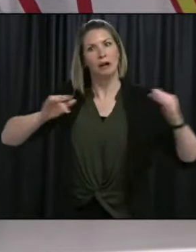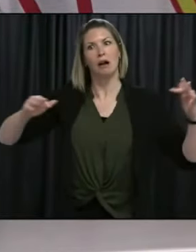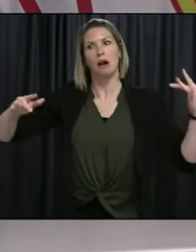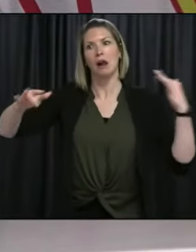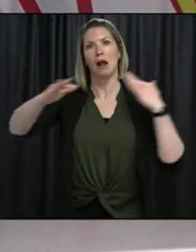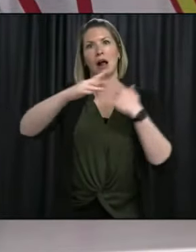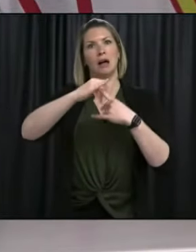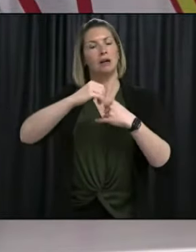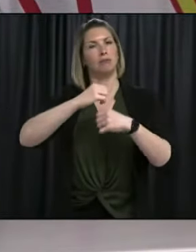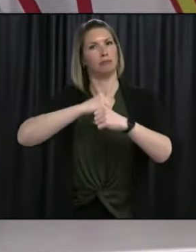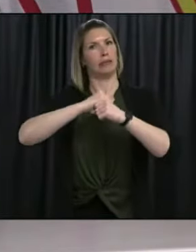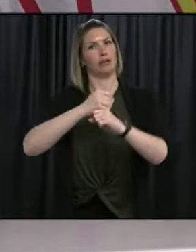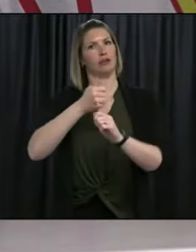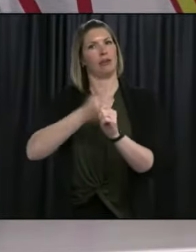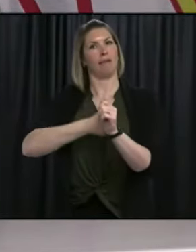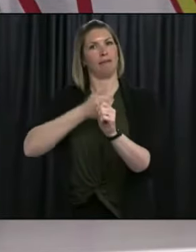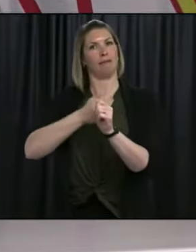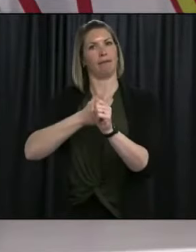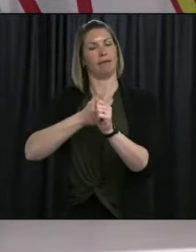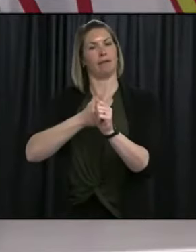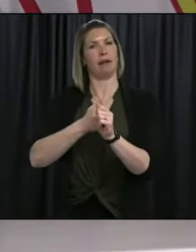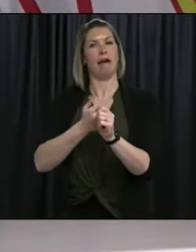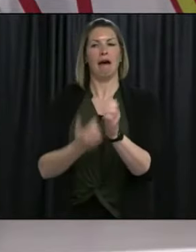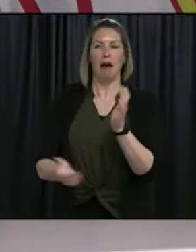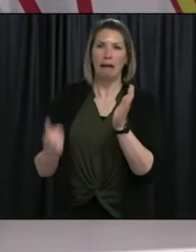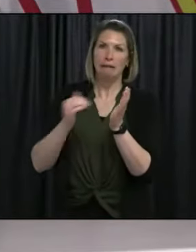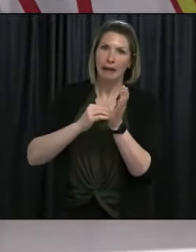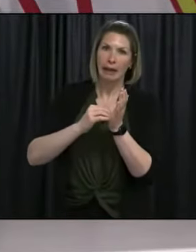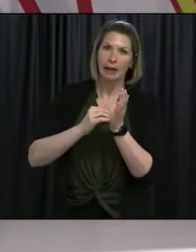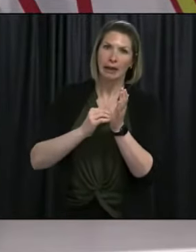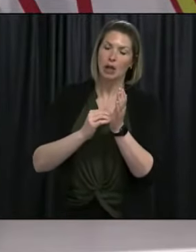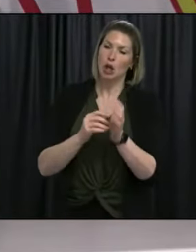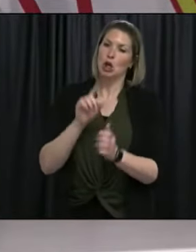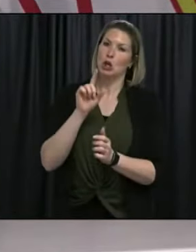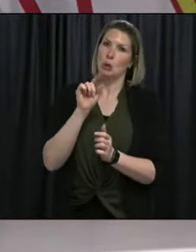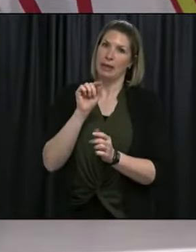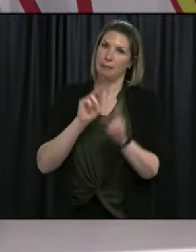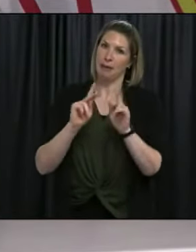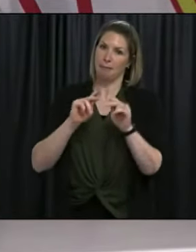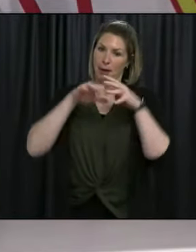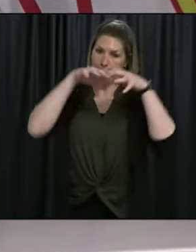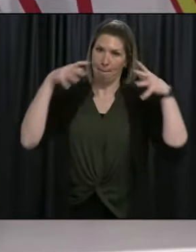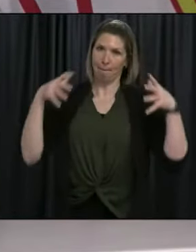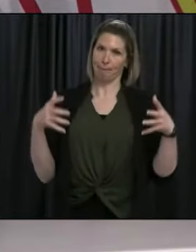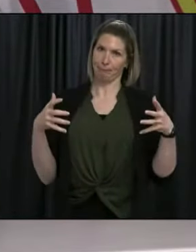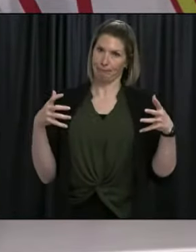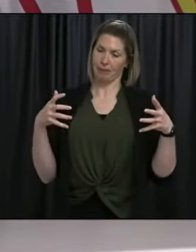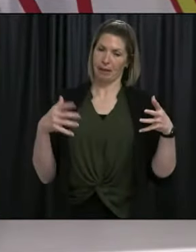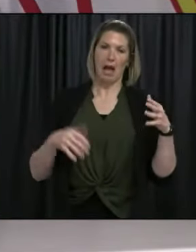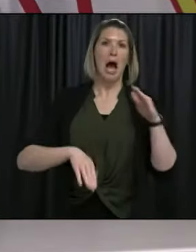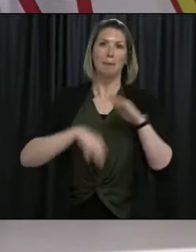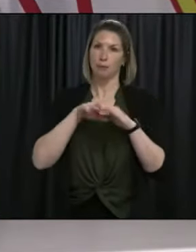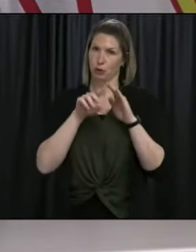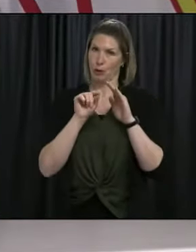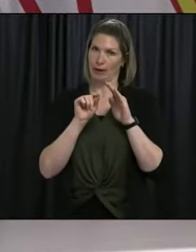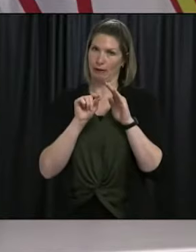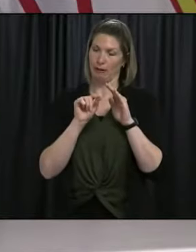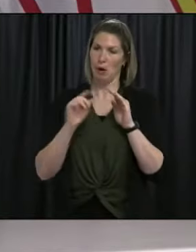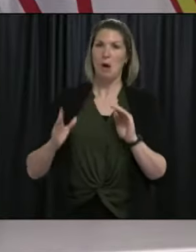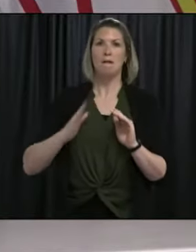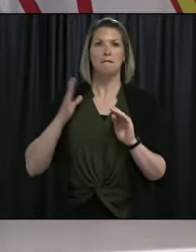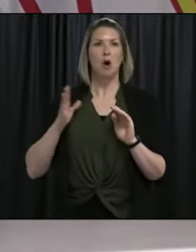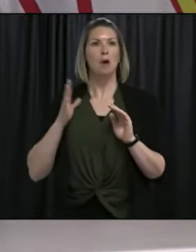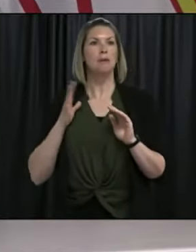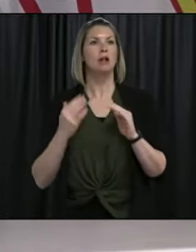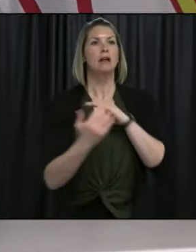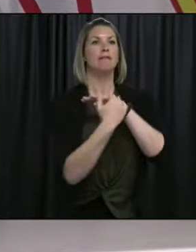We all have to do our part, so keep your non-essential contacts to your steady 20. Do not hold an informal gathering, bringing together people